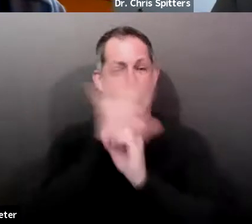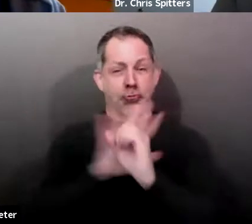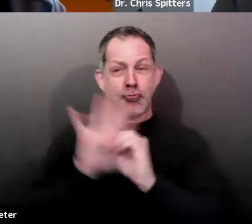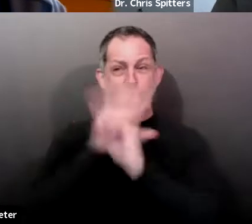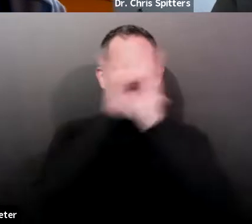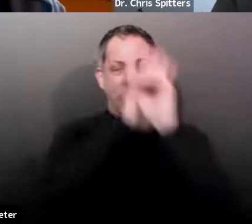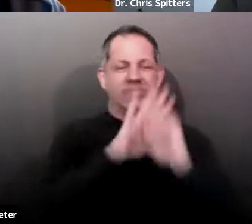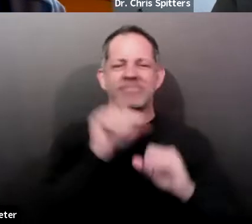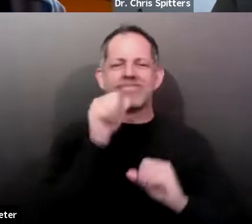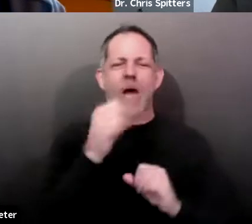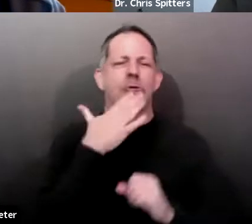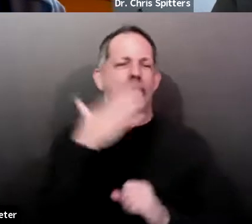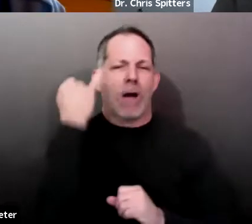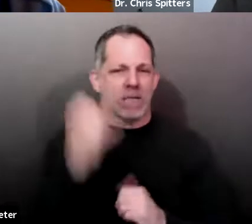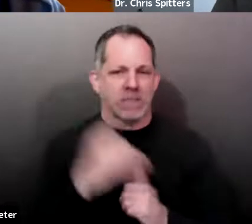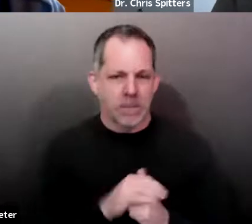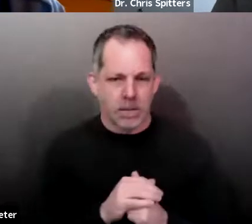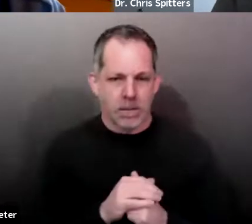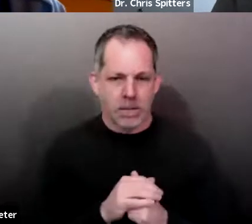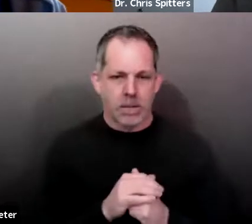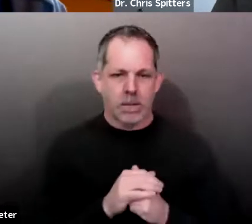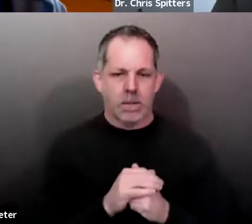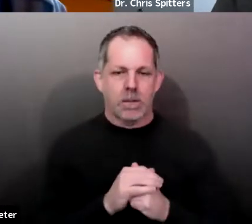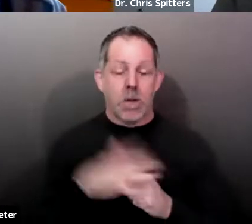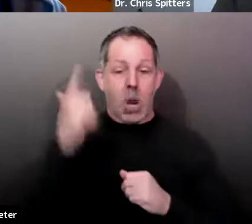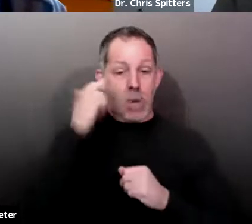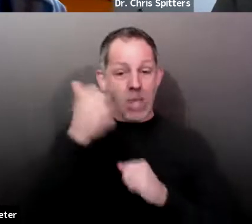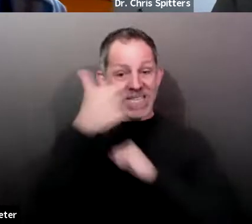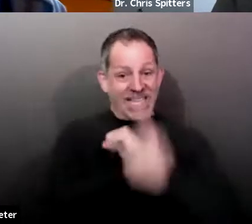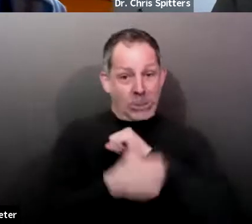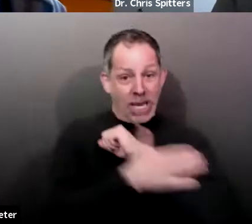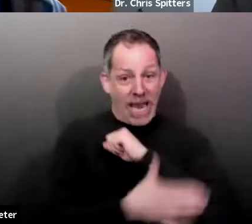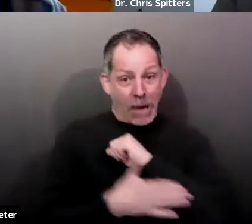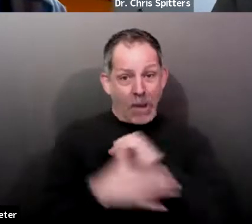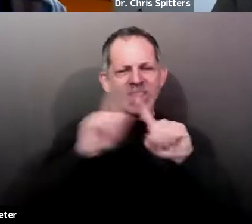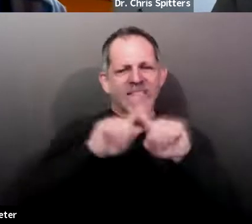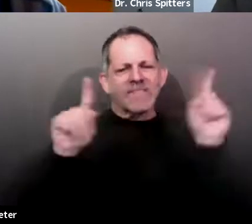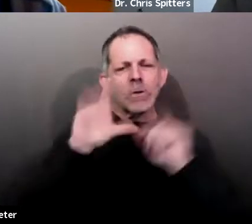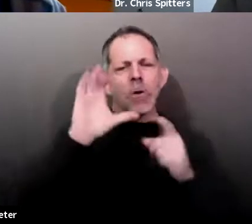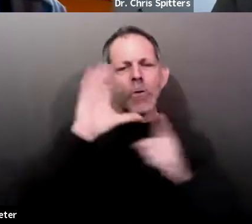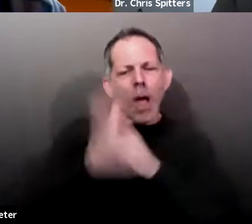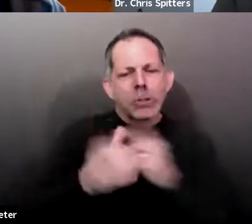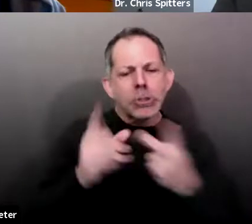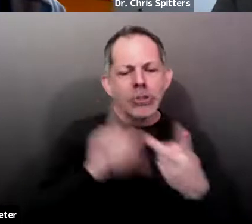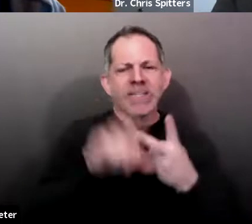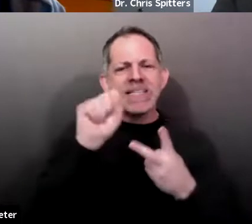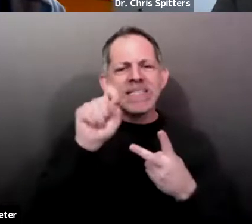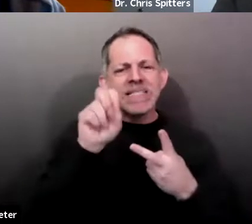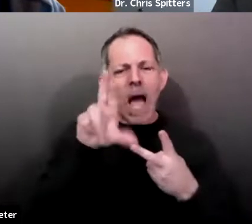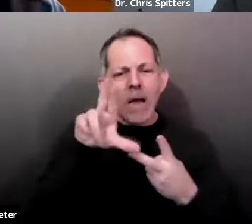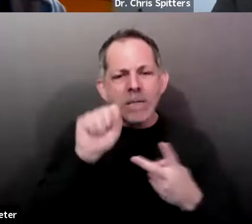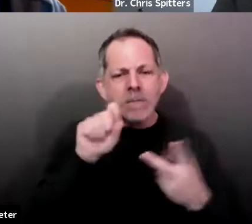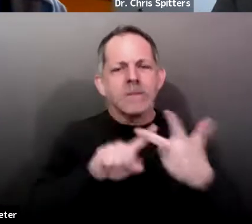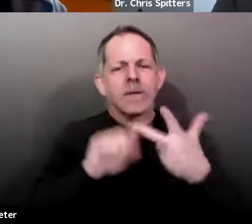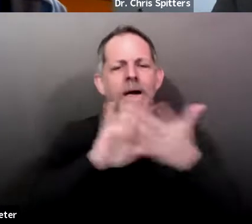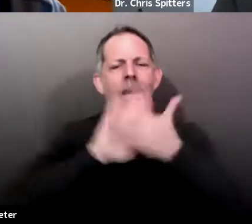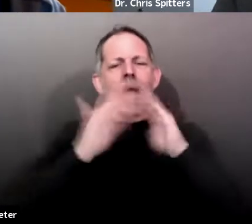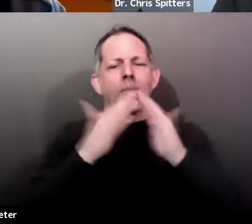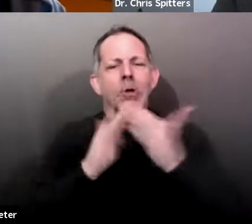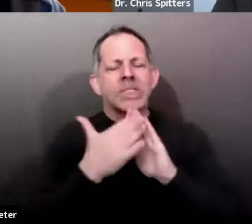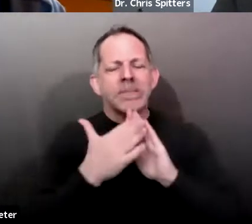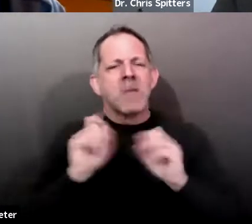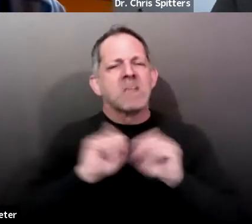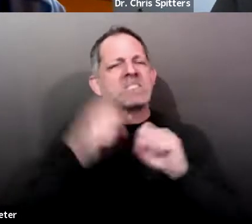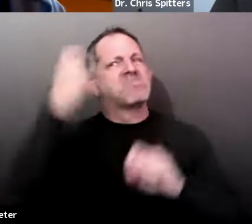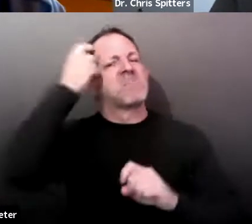and their status and just their, uh, communities. So we think it makes a lot of sense. We're happy that, uh, we're